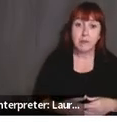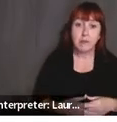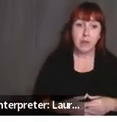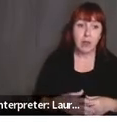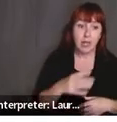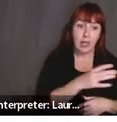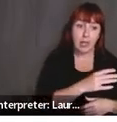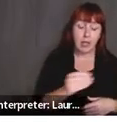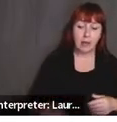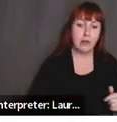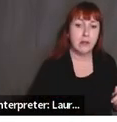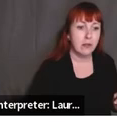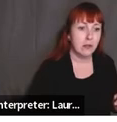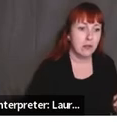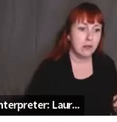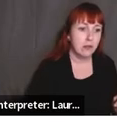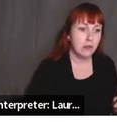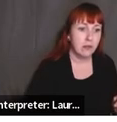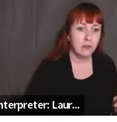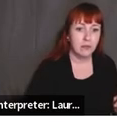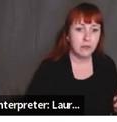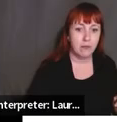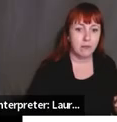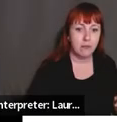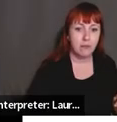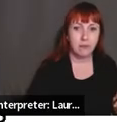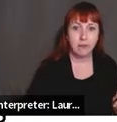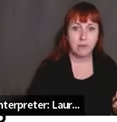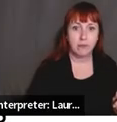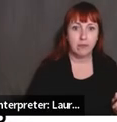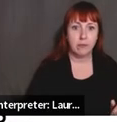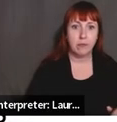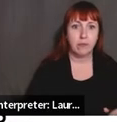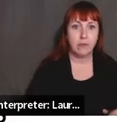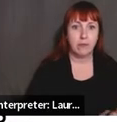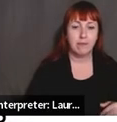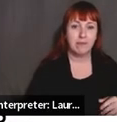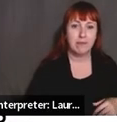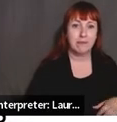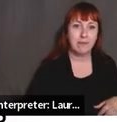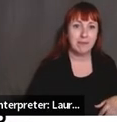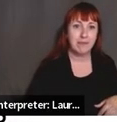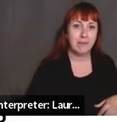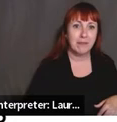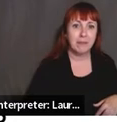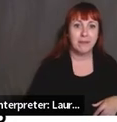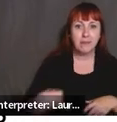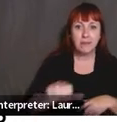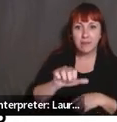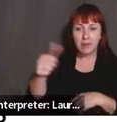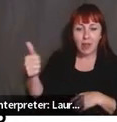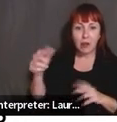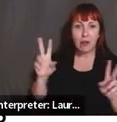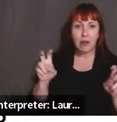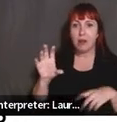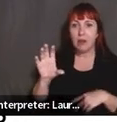I, let's see, skipping around here. Okay. Counter stories are really important that